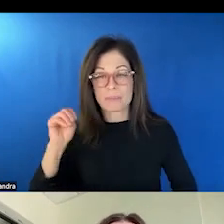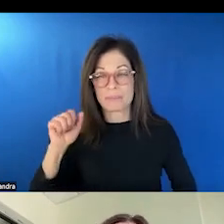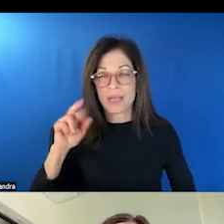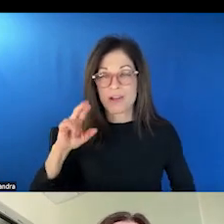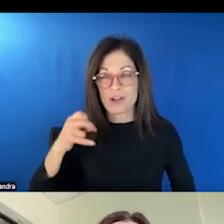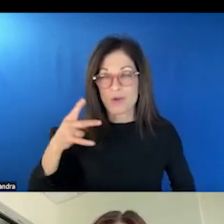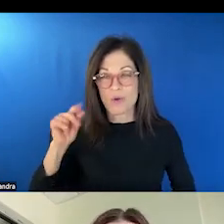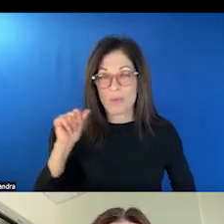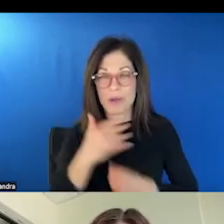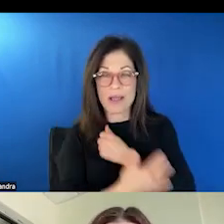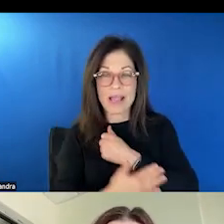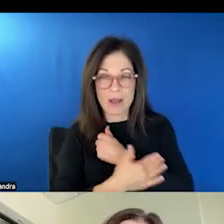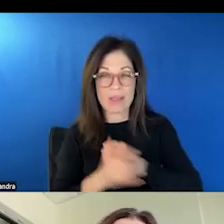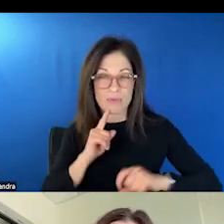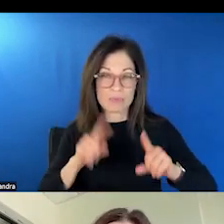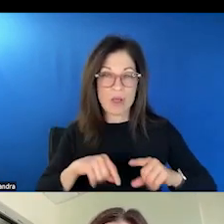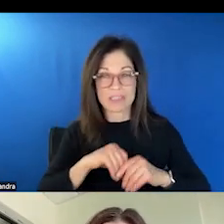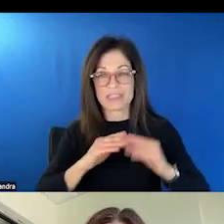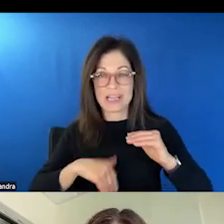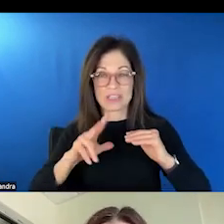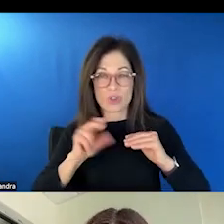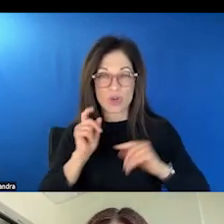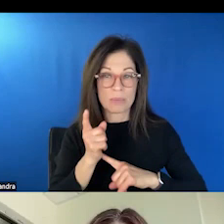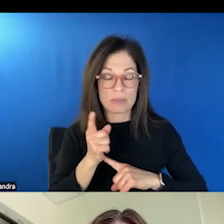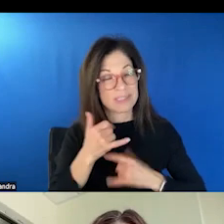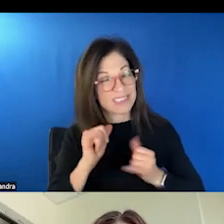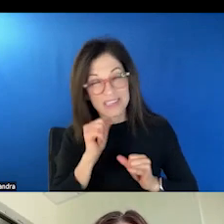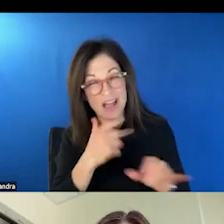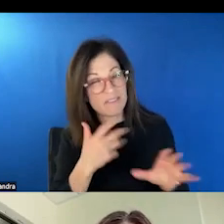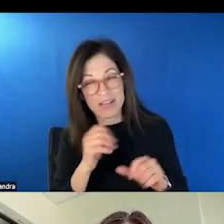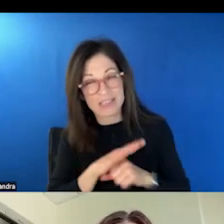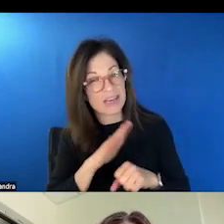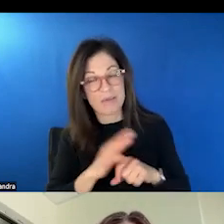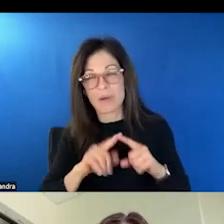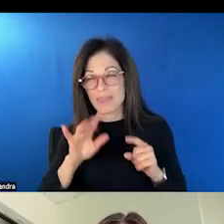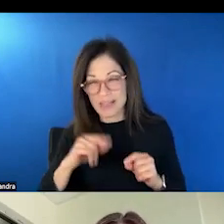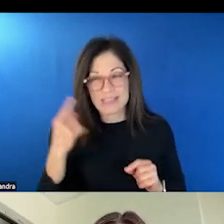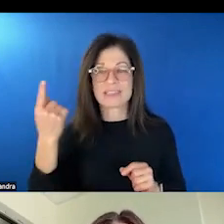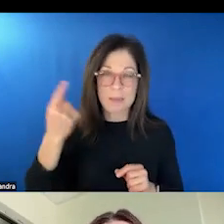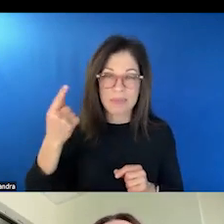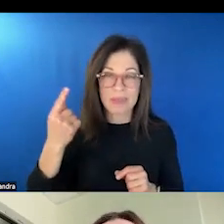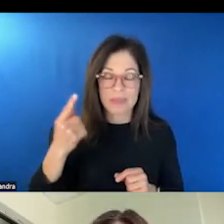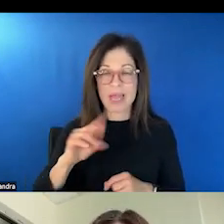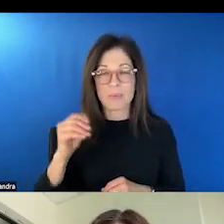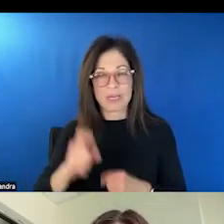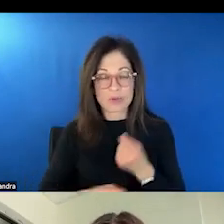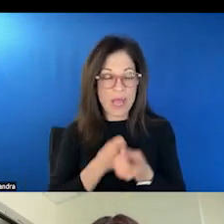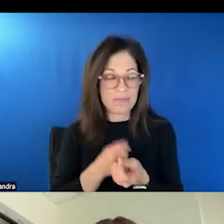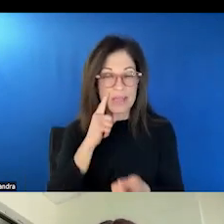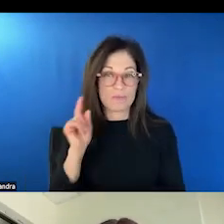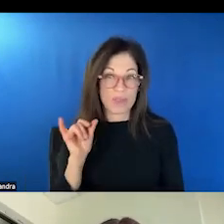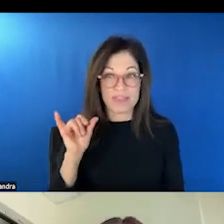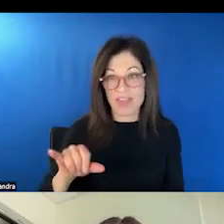less. Um, and it's still not fast enough, but it's, it's something, um, and we need to advocate for that.